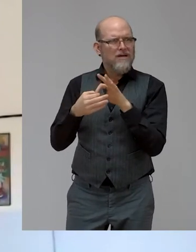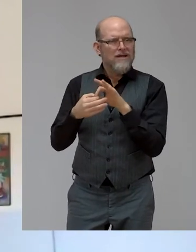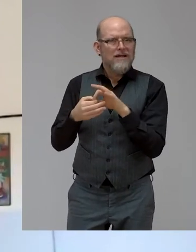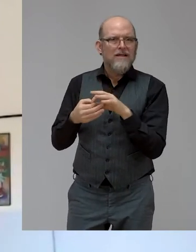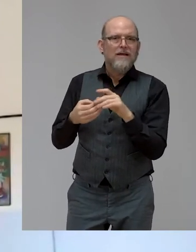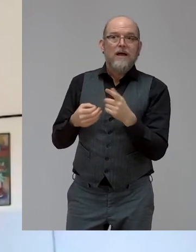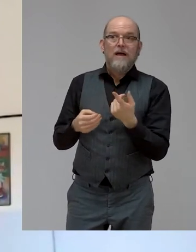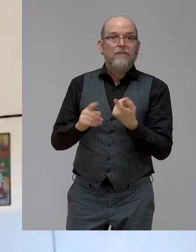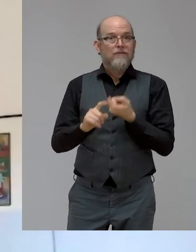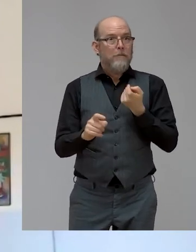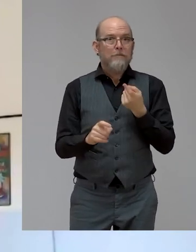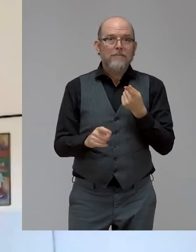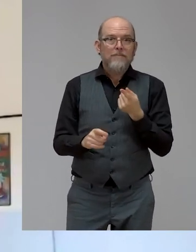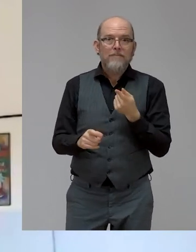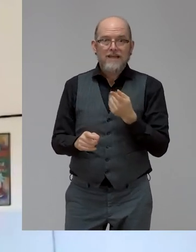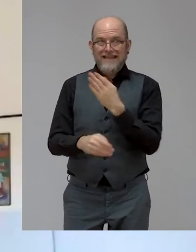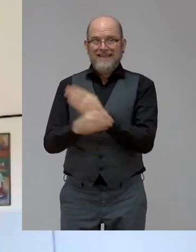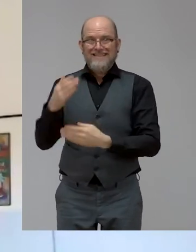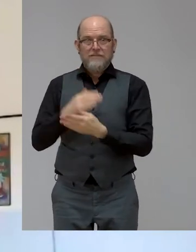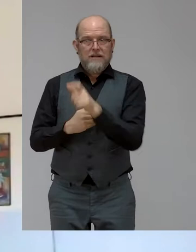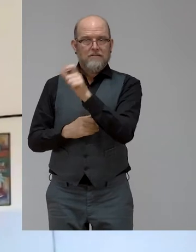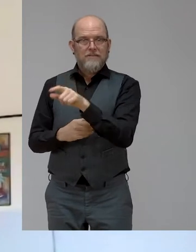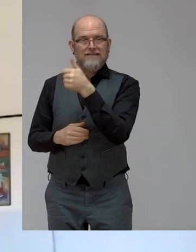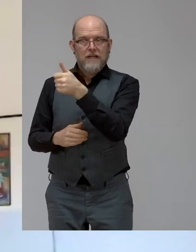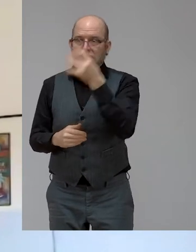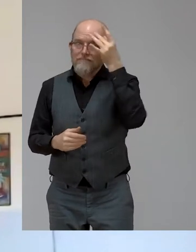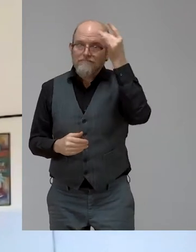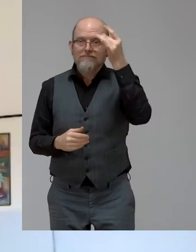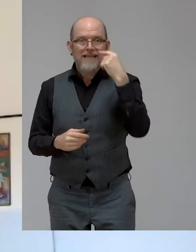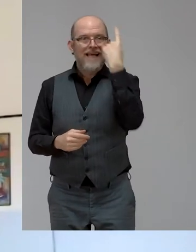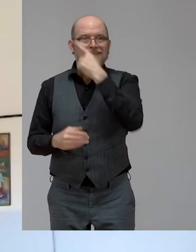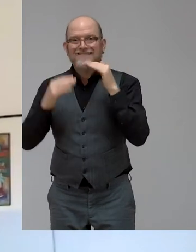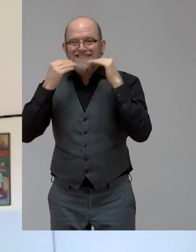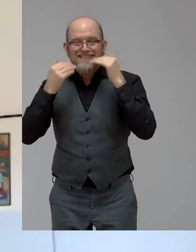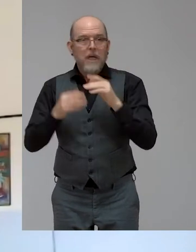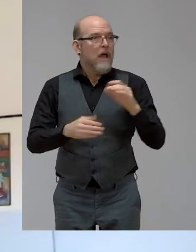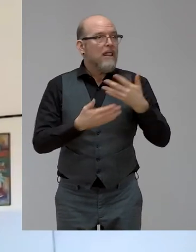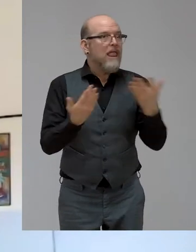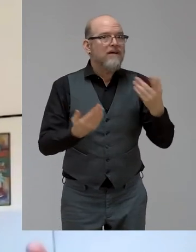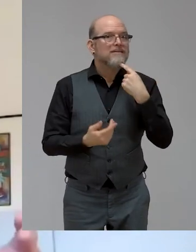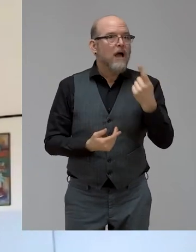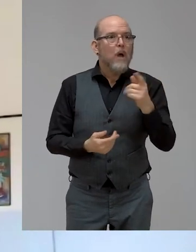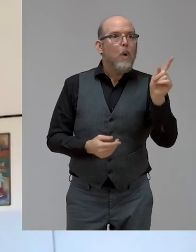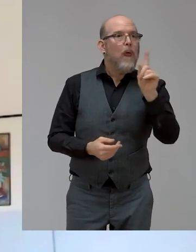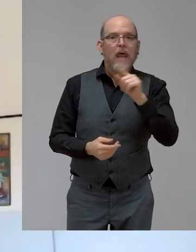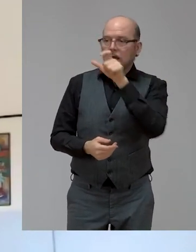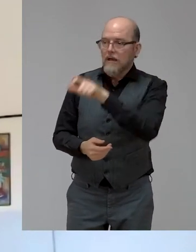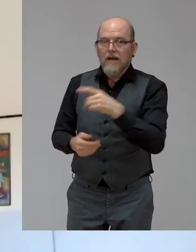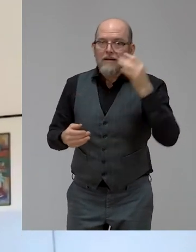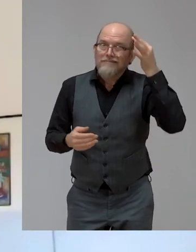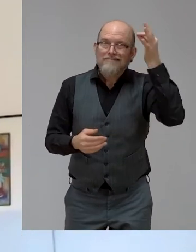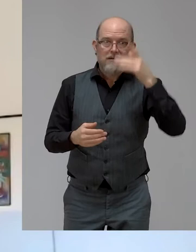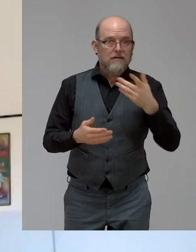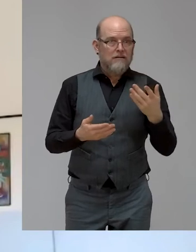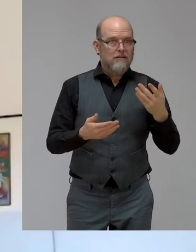disability first, and nobody asked, where is the return of investment, they happened because they were problem solving